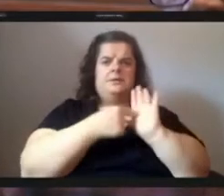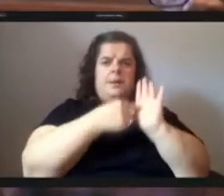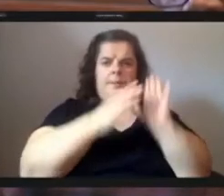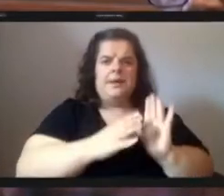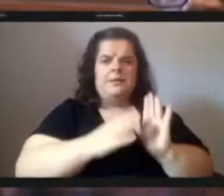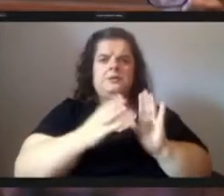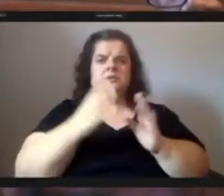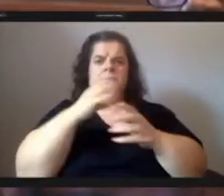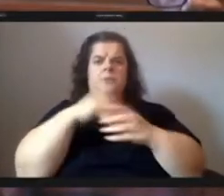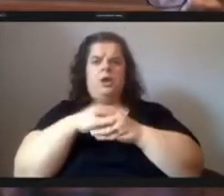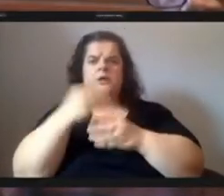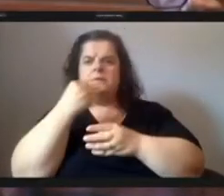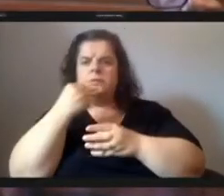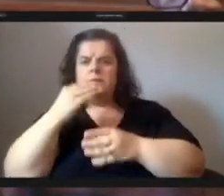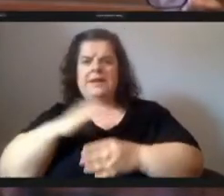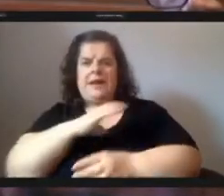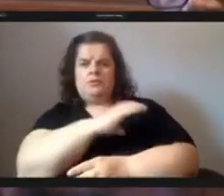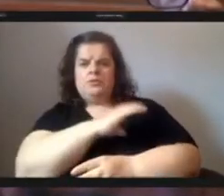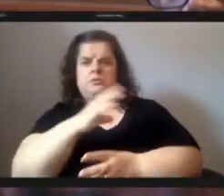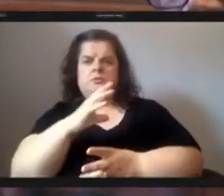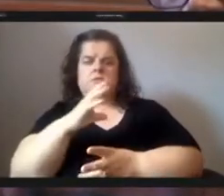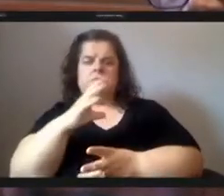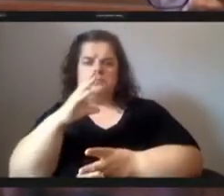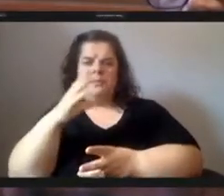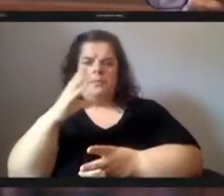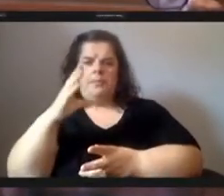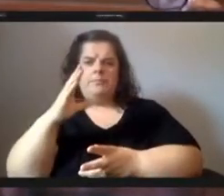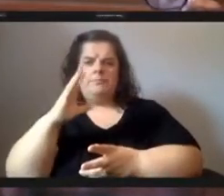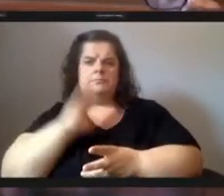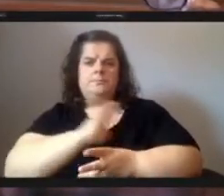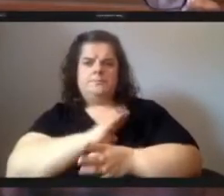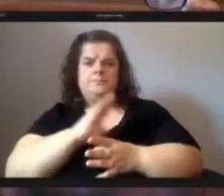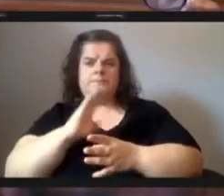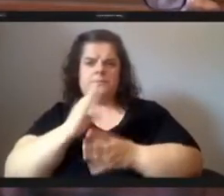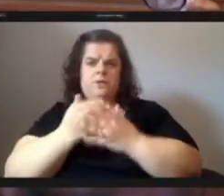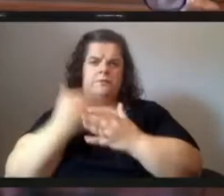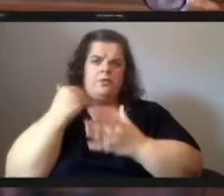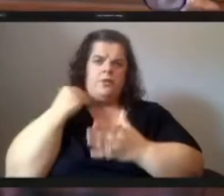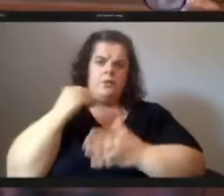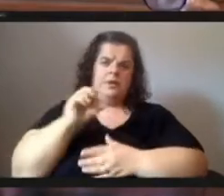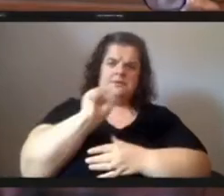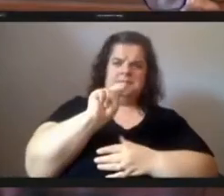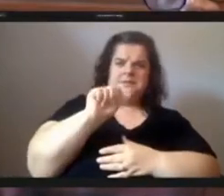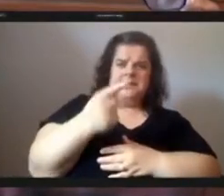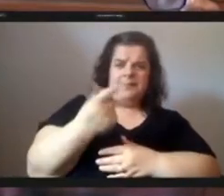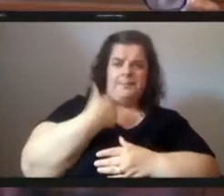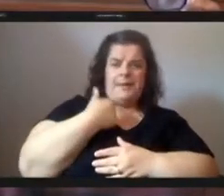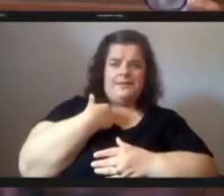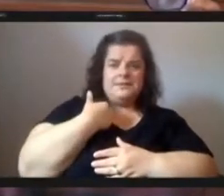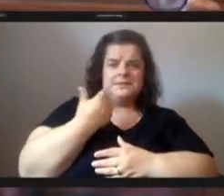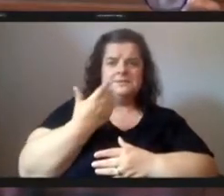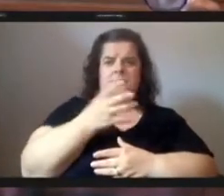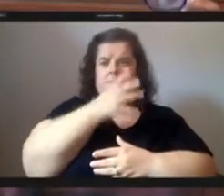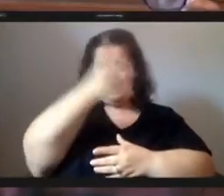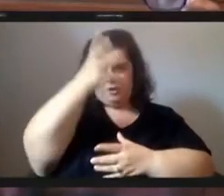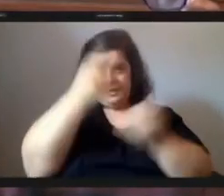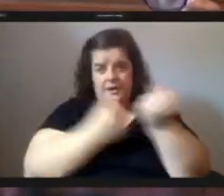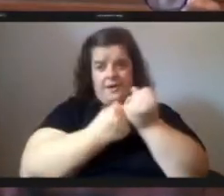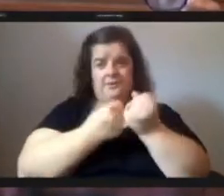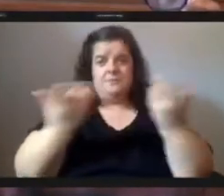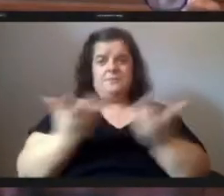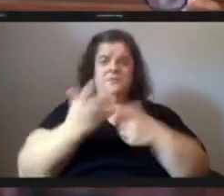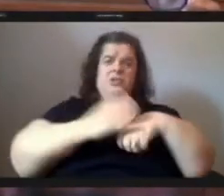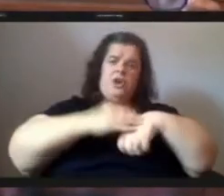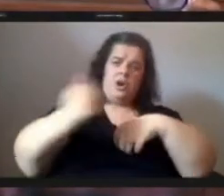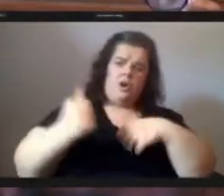board of directors a former snap user resident and parent advocate i am here to call on the city of pixburg